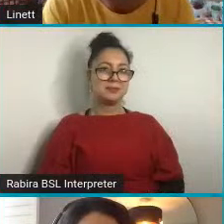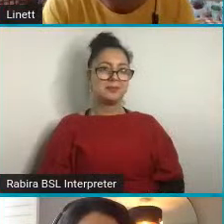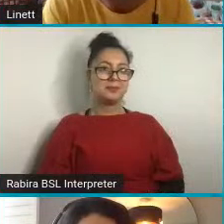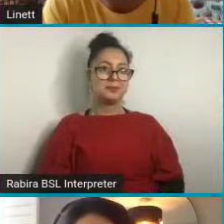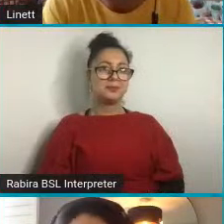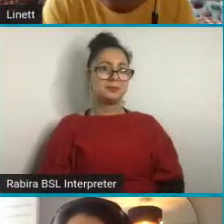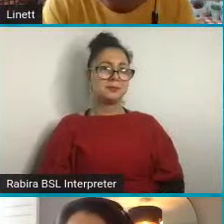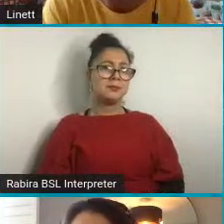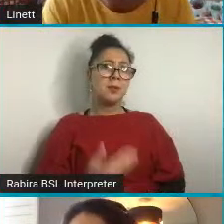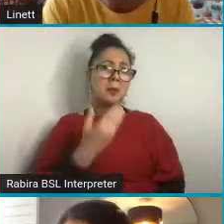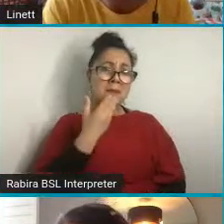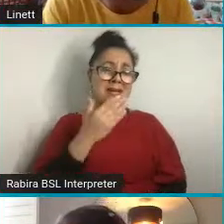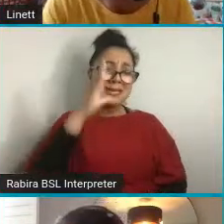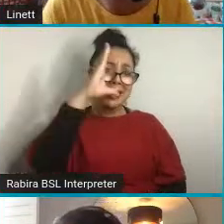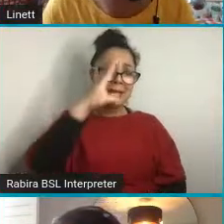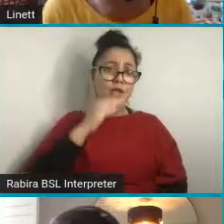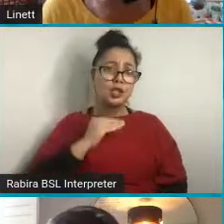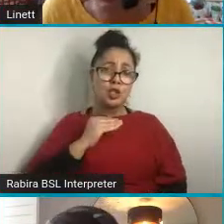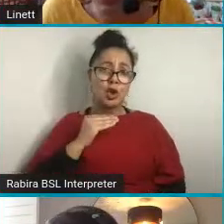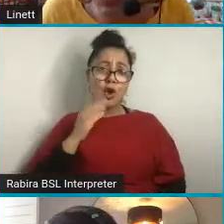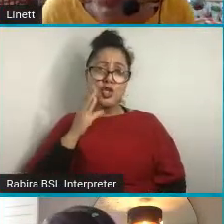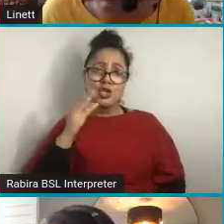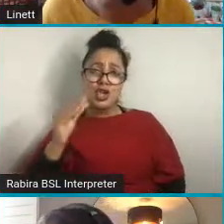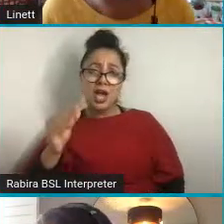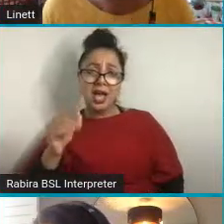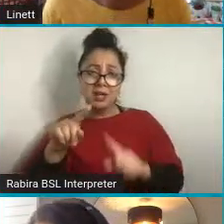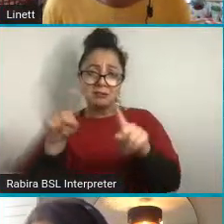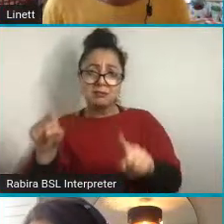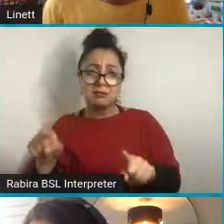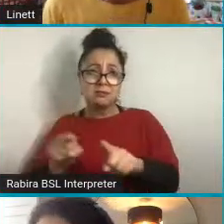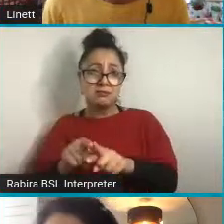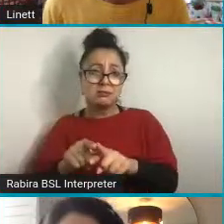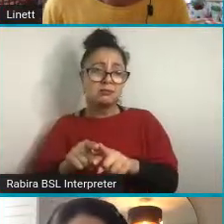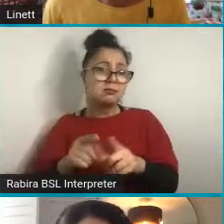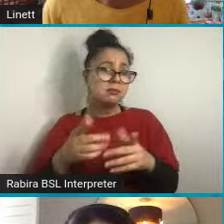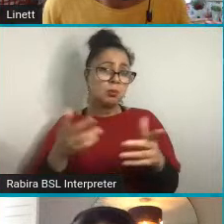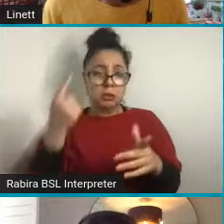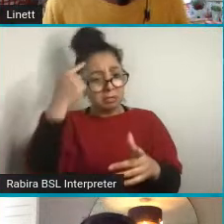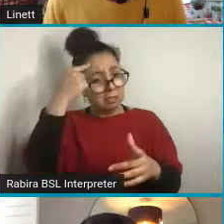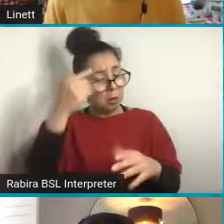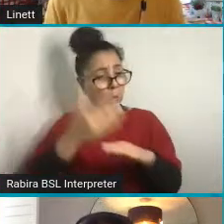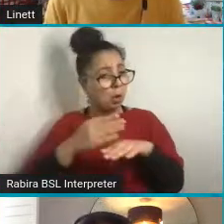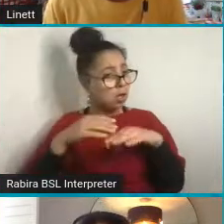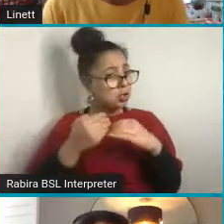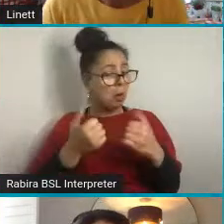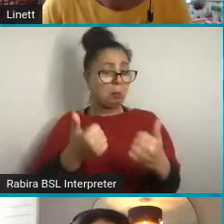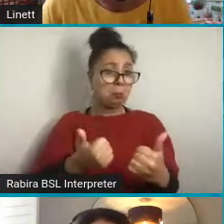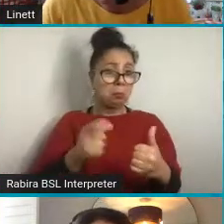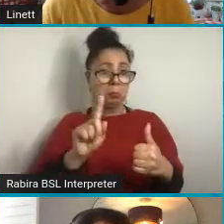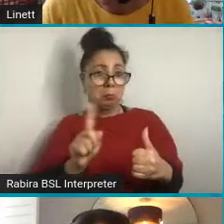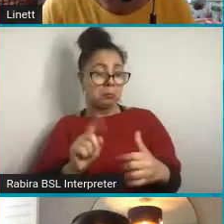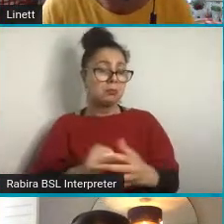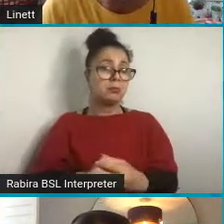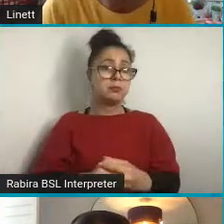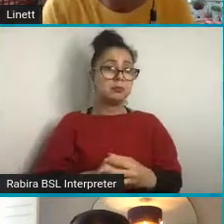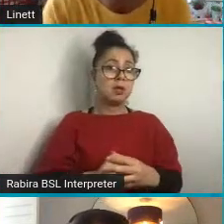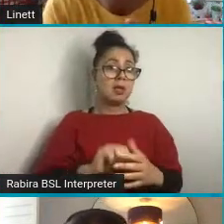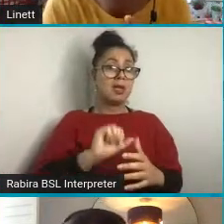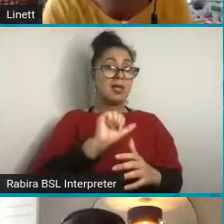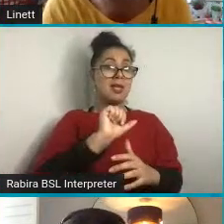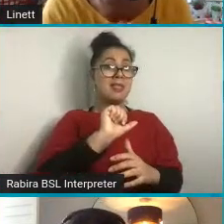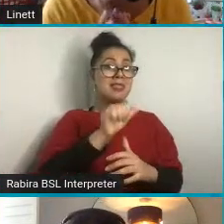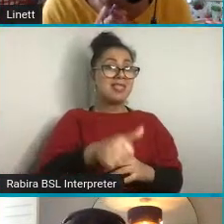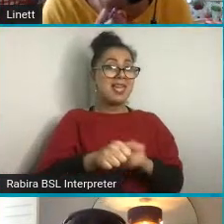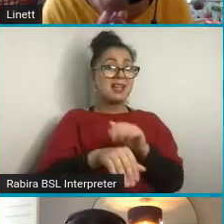do let us know in the chat what you've thought of the workshop. Really, what would be the next steps? We're going to be